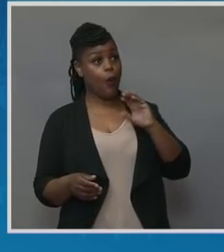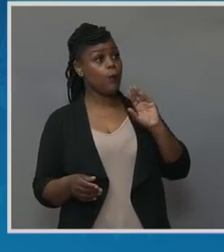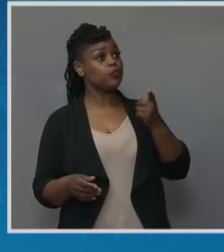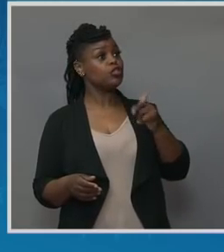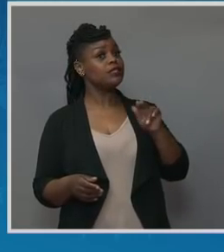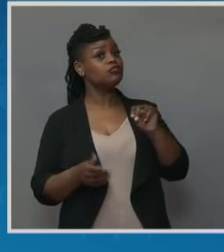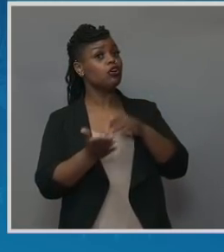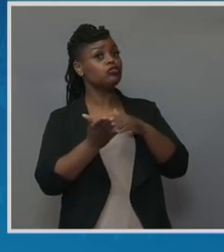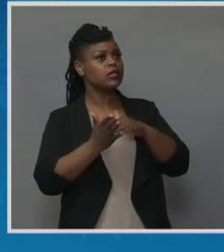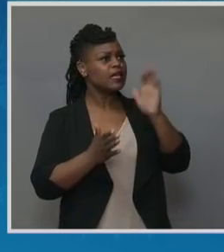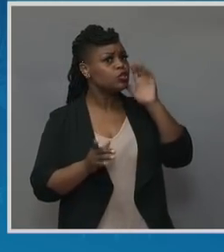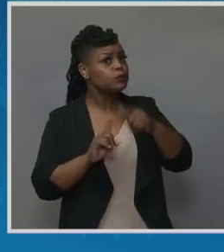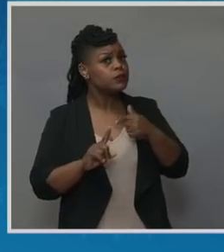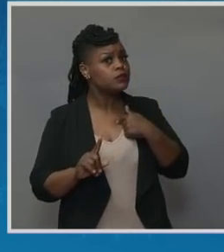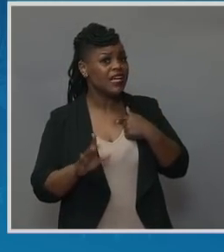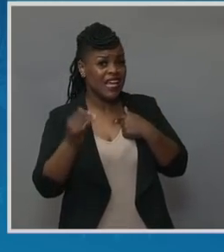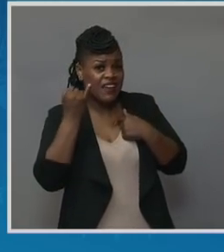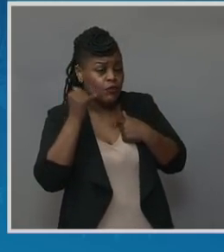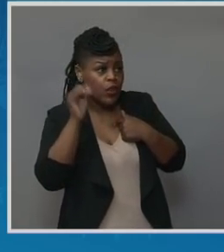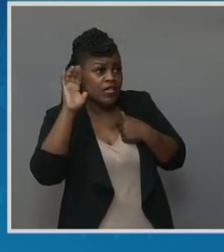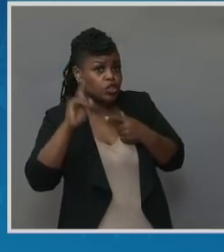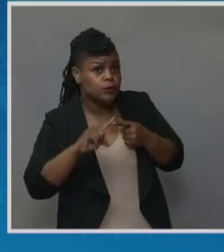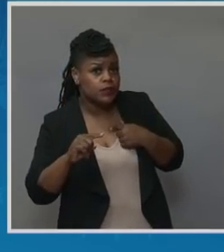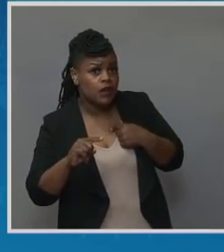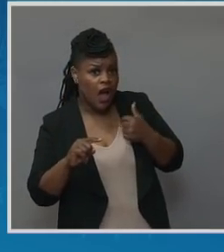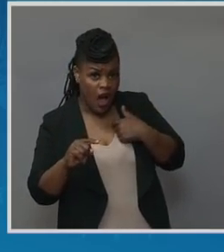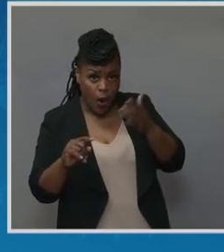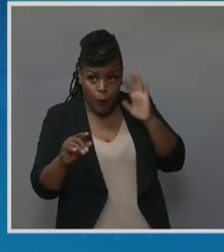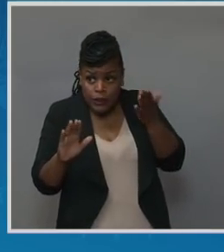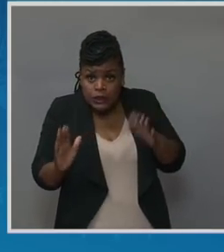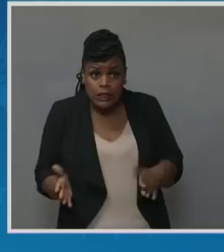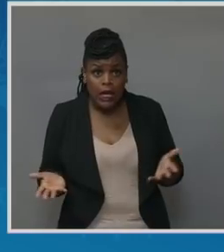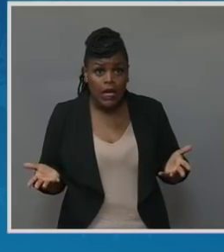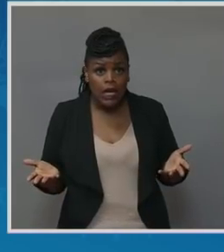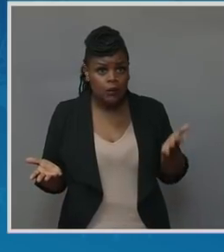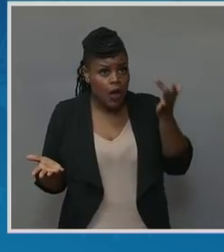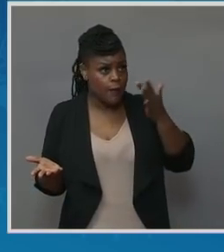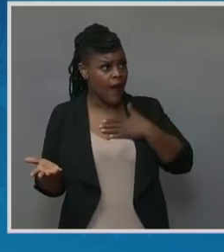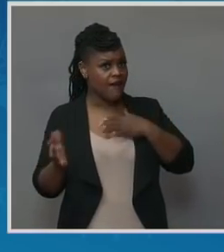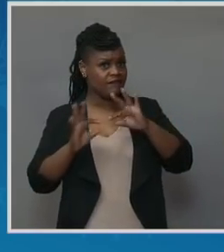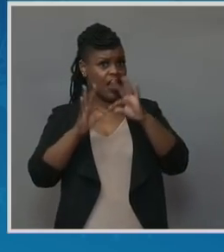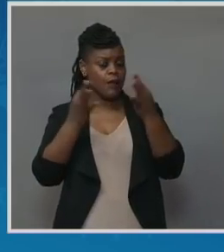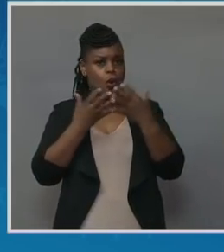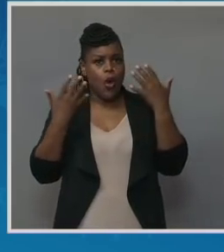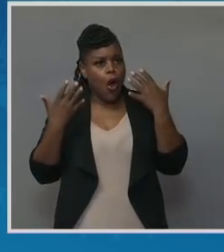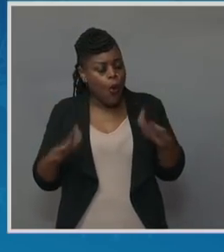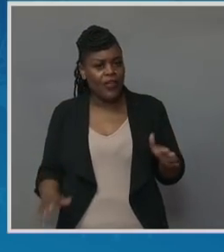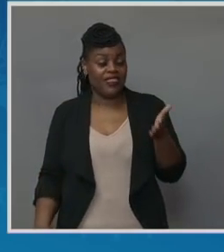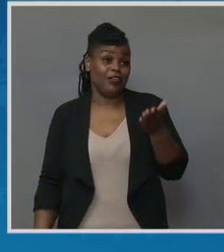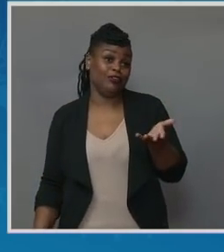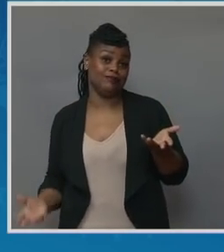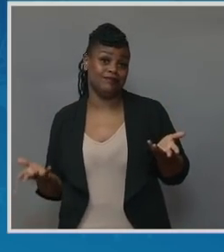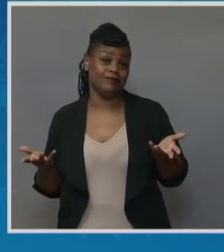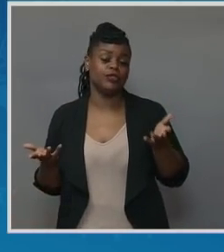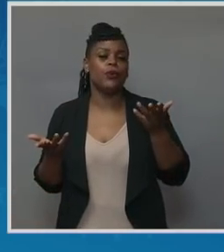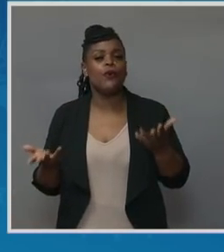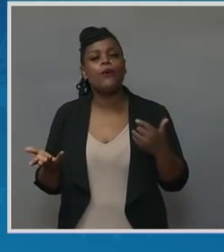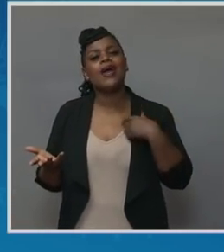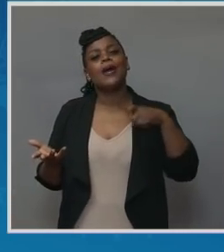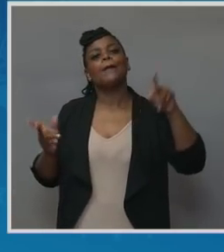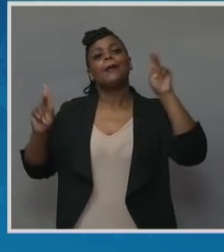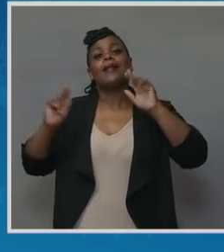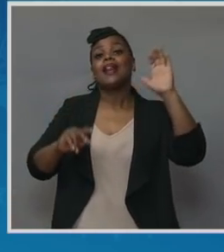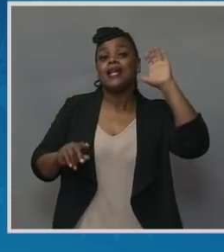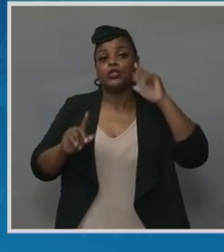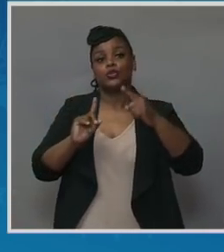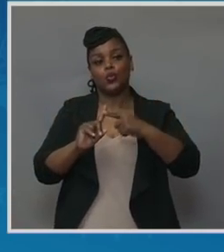I would not be here today. I would have been, I would have been gone because my family was called in. So we just need to be listened to and heard, especially